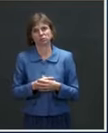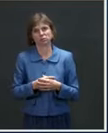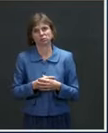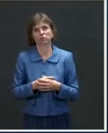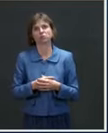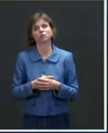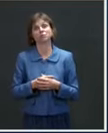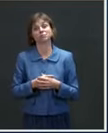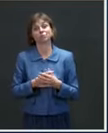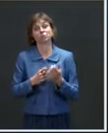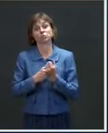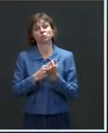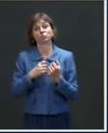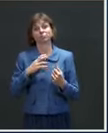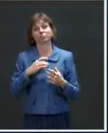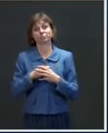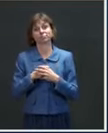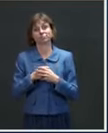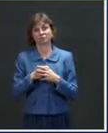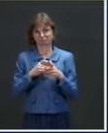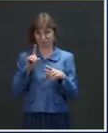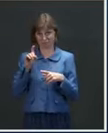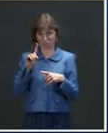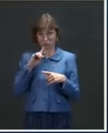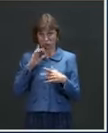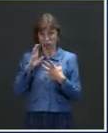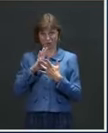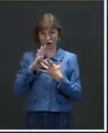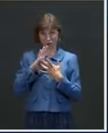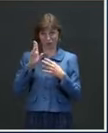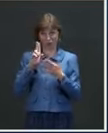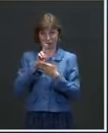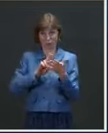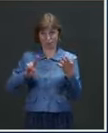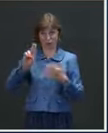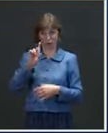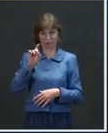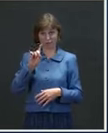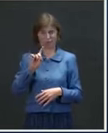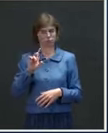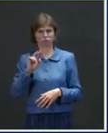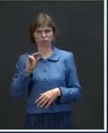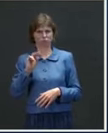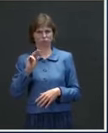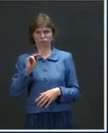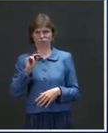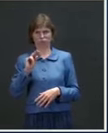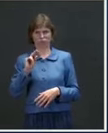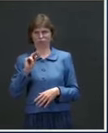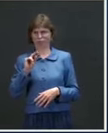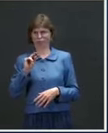Support. Are you a freshman at the university? No, no.